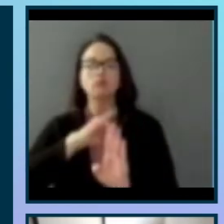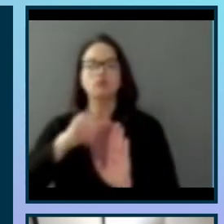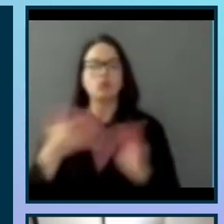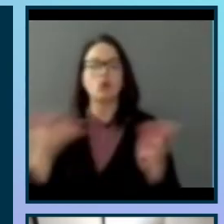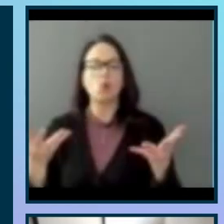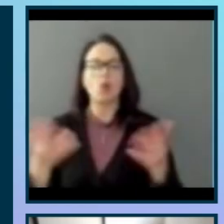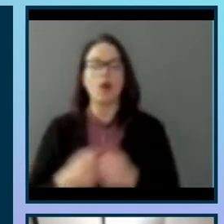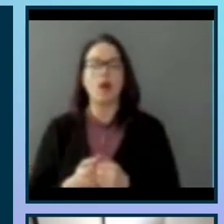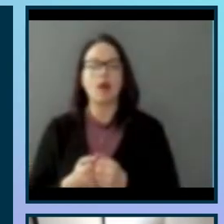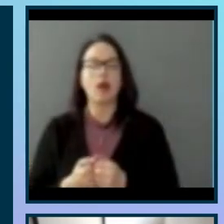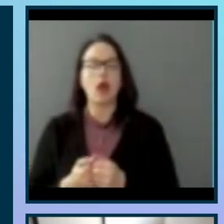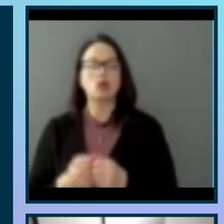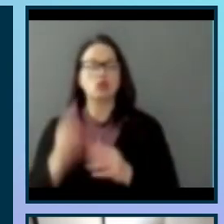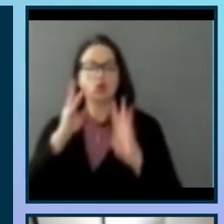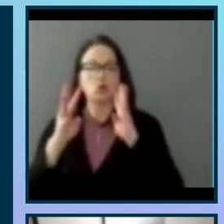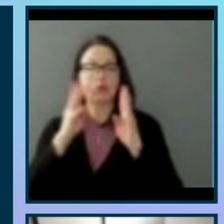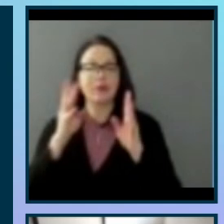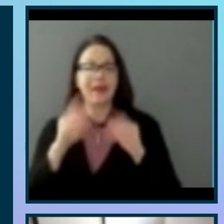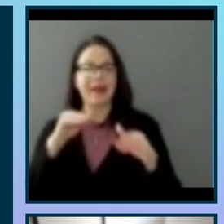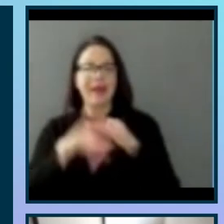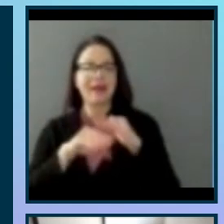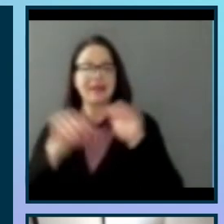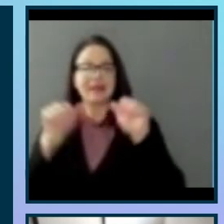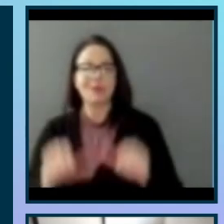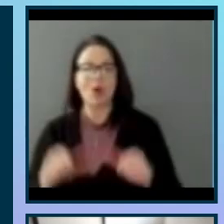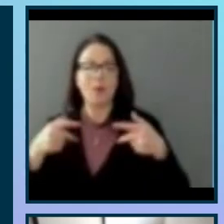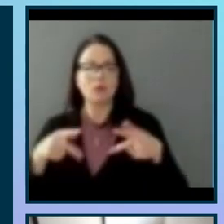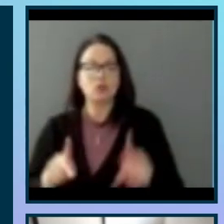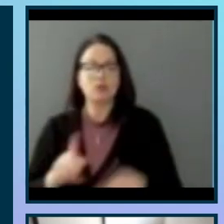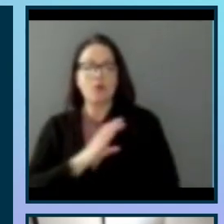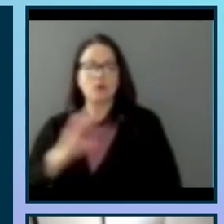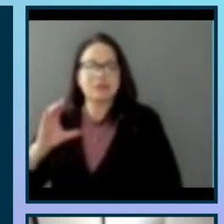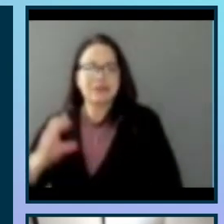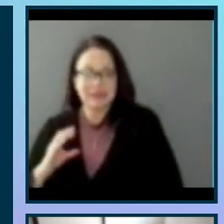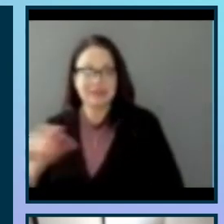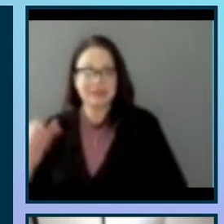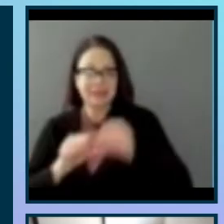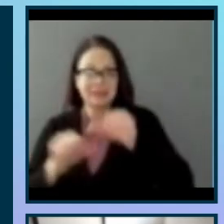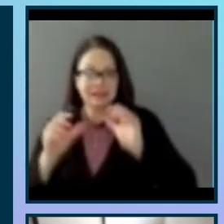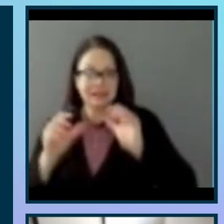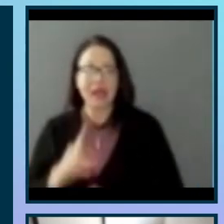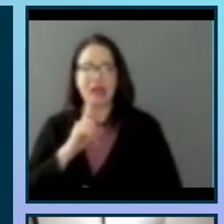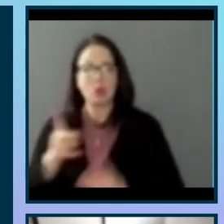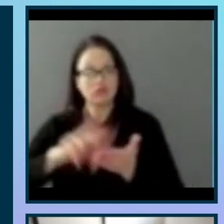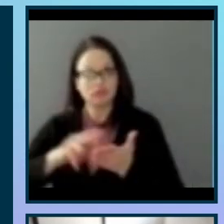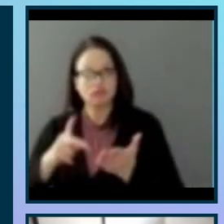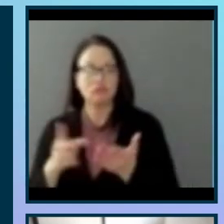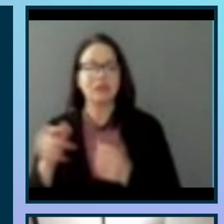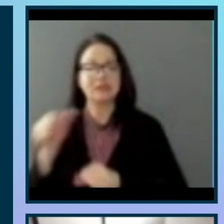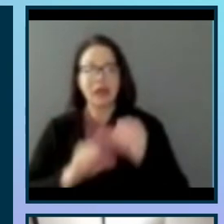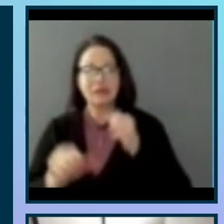accessible opportunities for citizen scientists to participate in real and meaningful scientific research